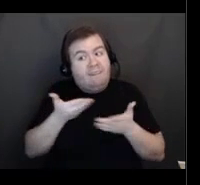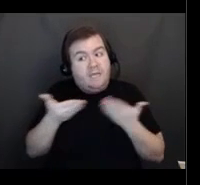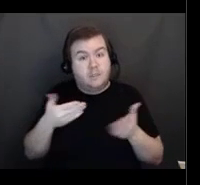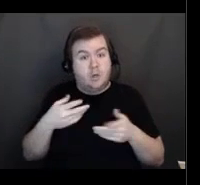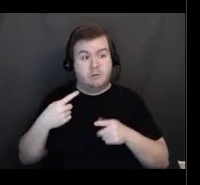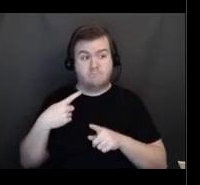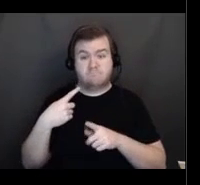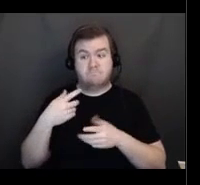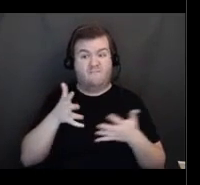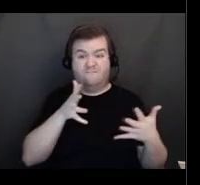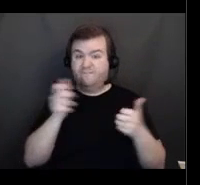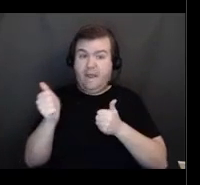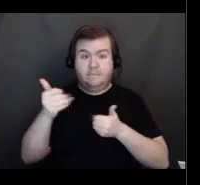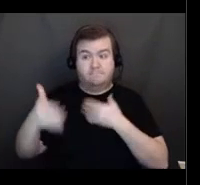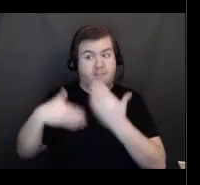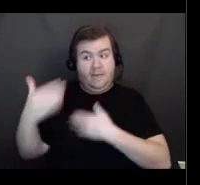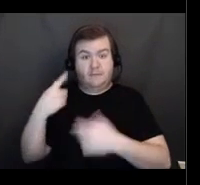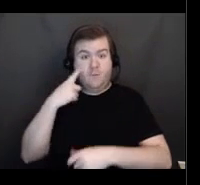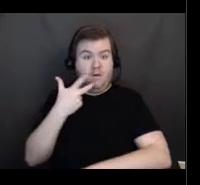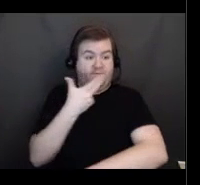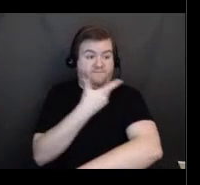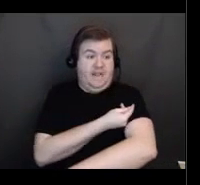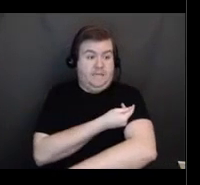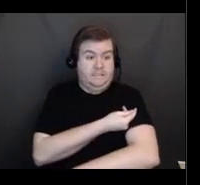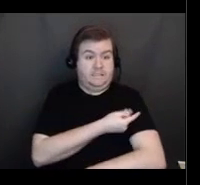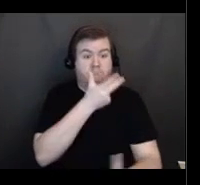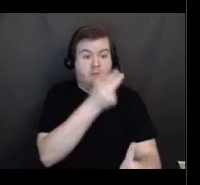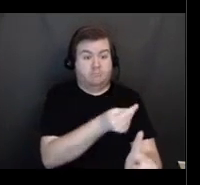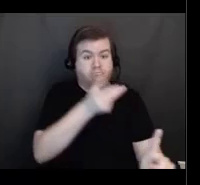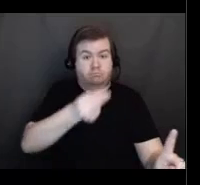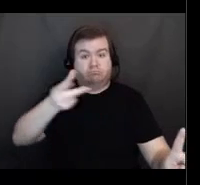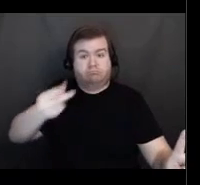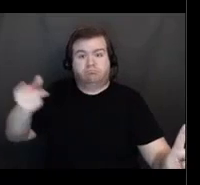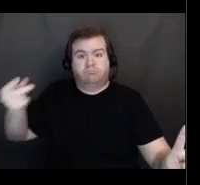direction toward getting everybody a vaccine.